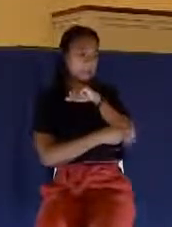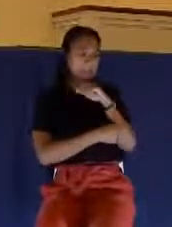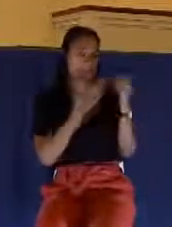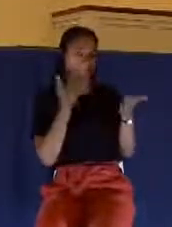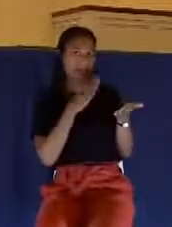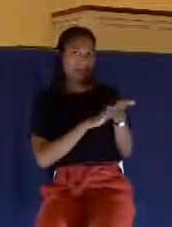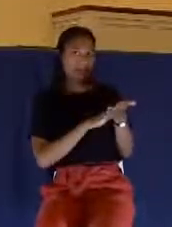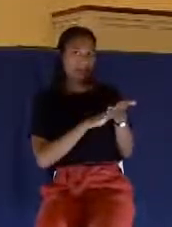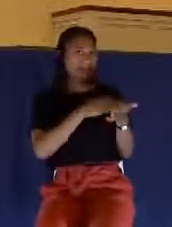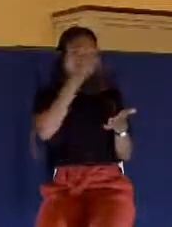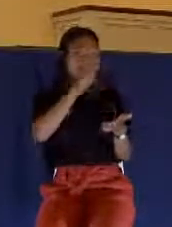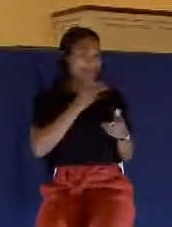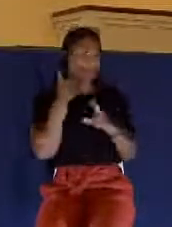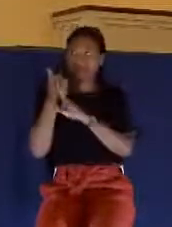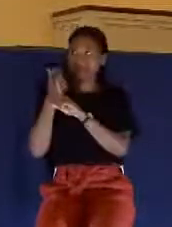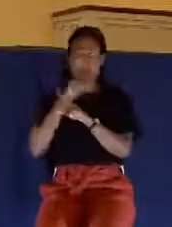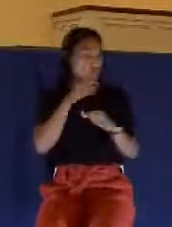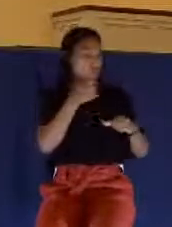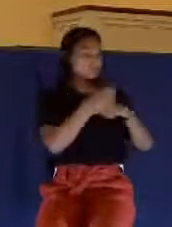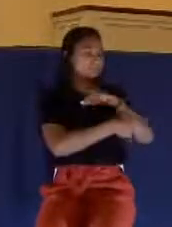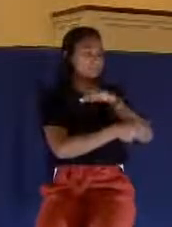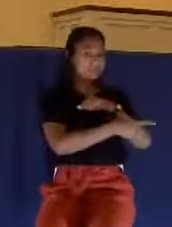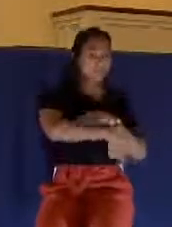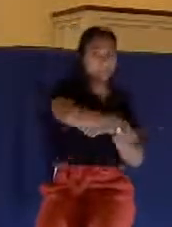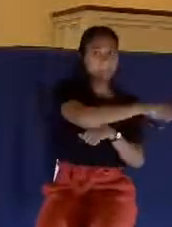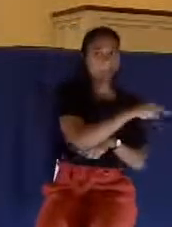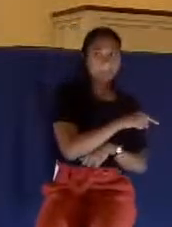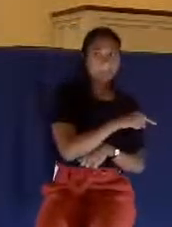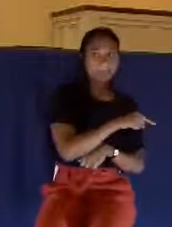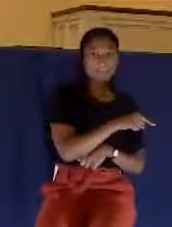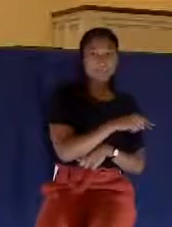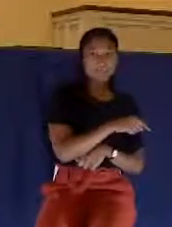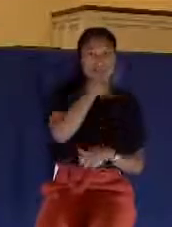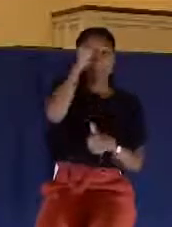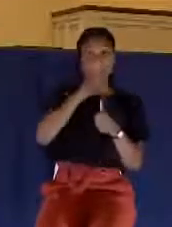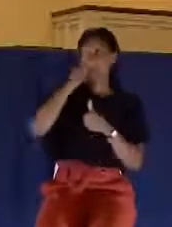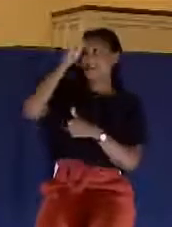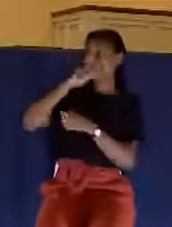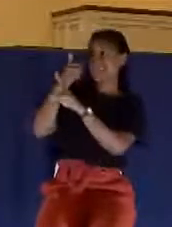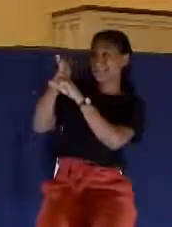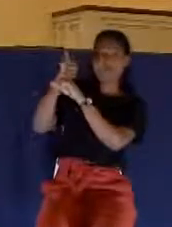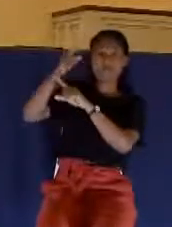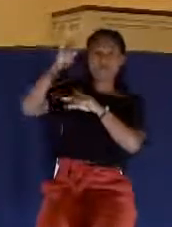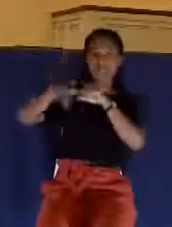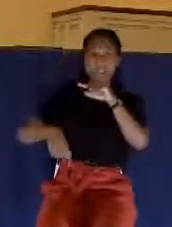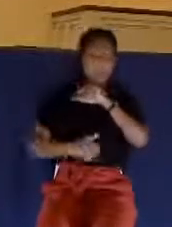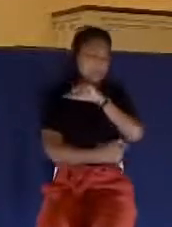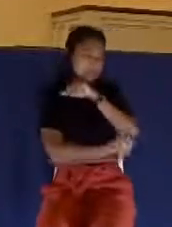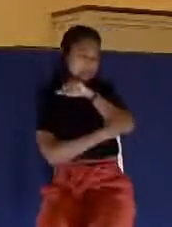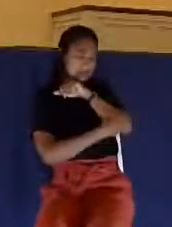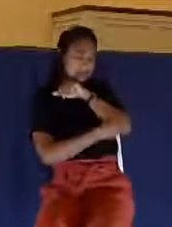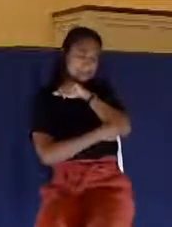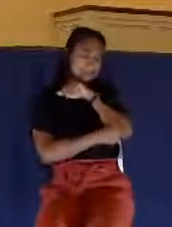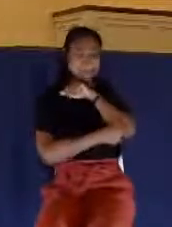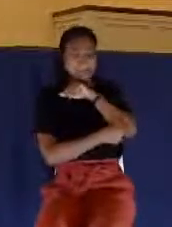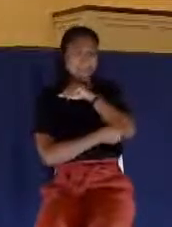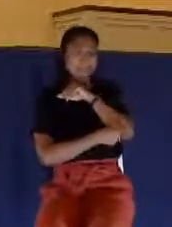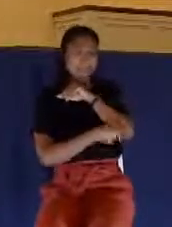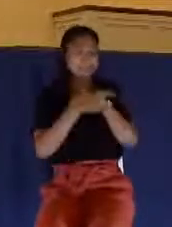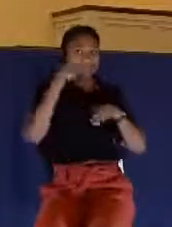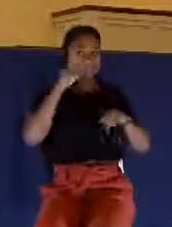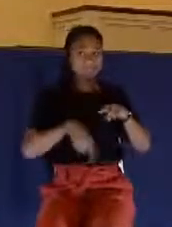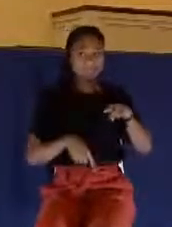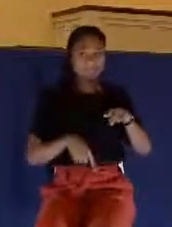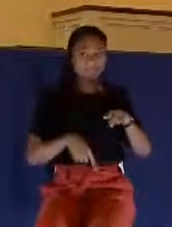First of all, God himself can't be tempted with evil. Remember the word parasmos? You put the alpha negative in front of that. A parasmos,